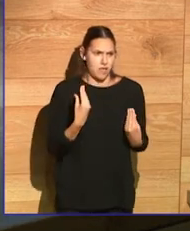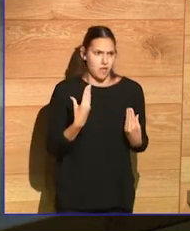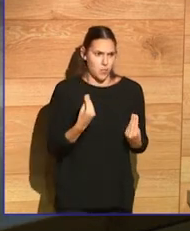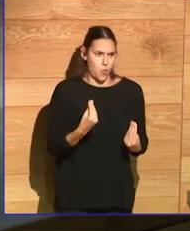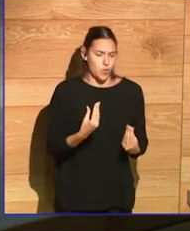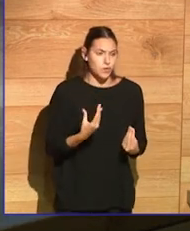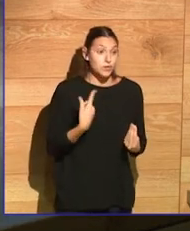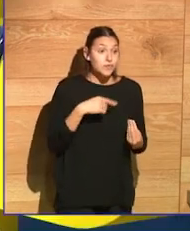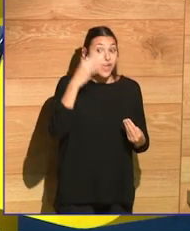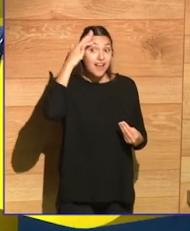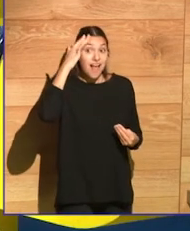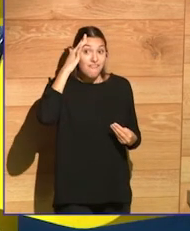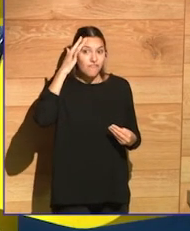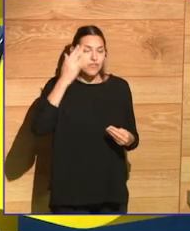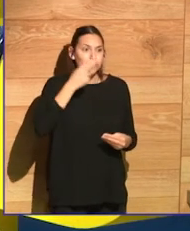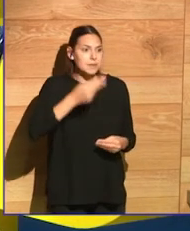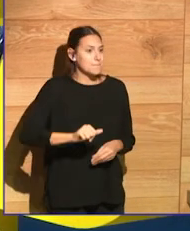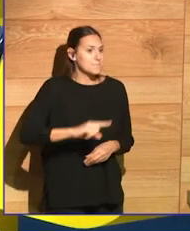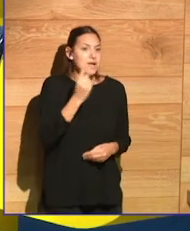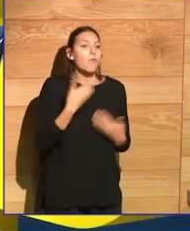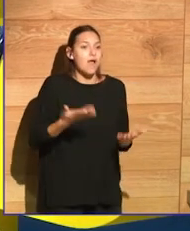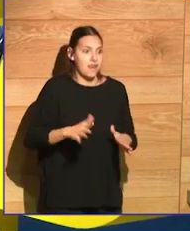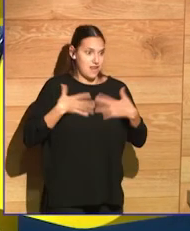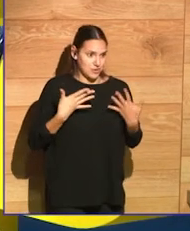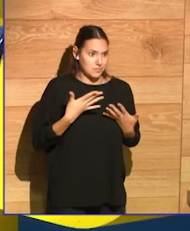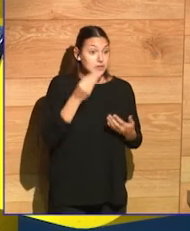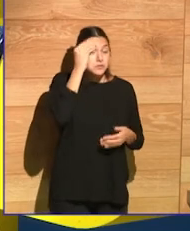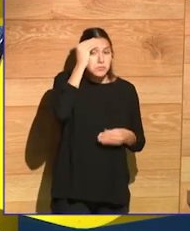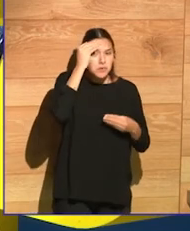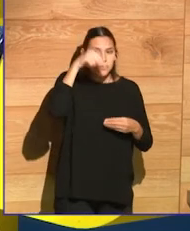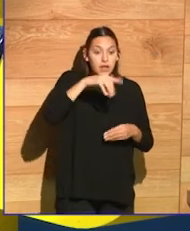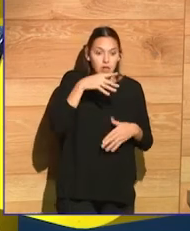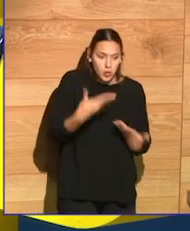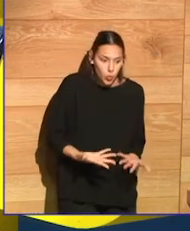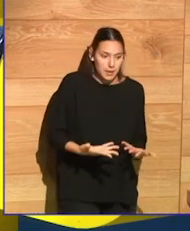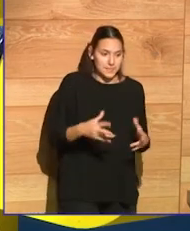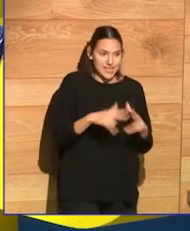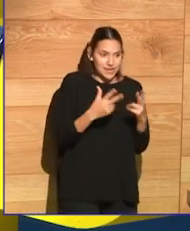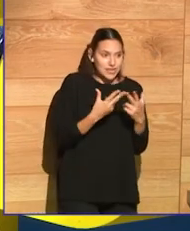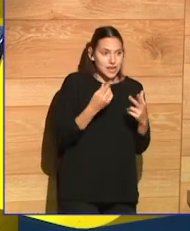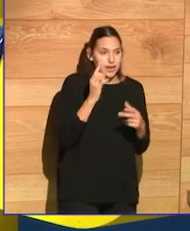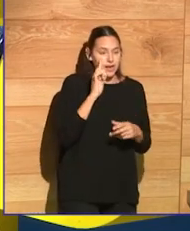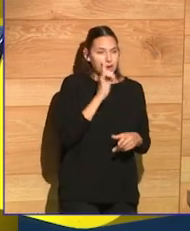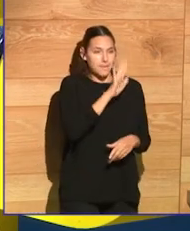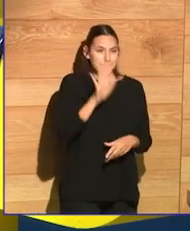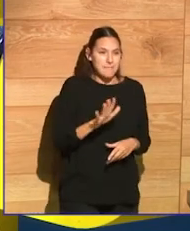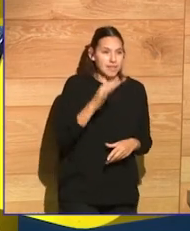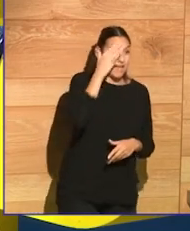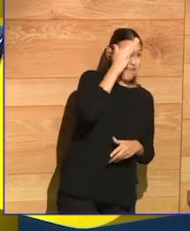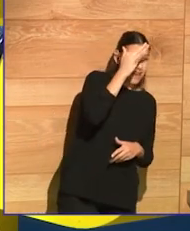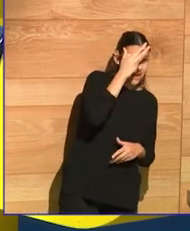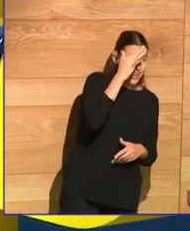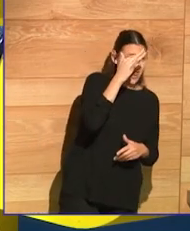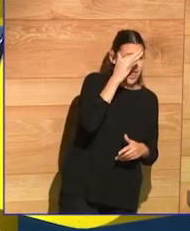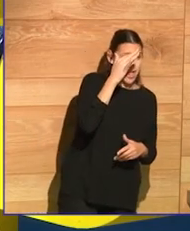One of the most important things in fiction is the surprising factor, or the awe factor. But in a world